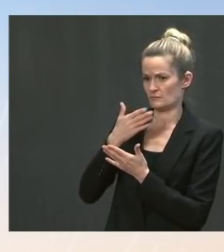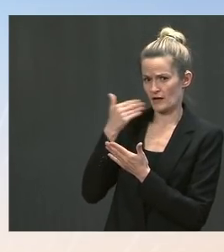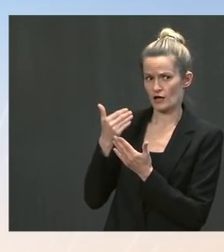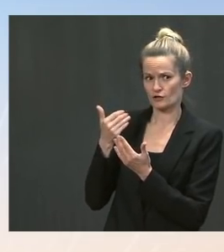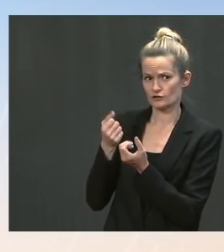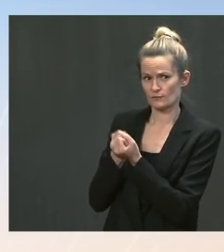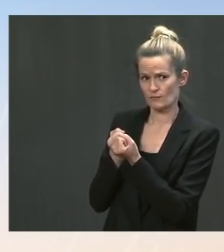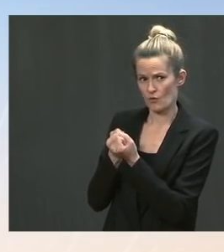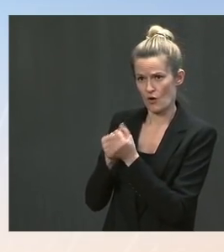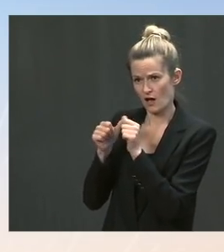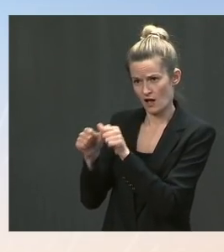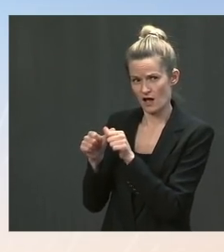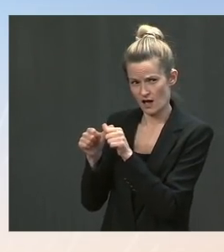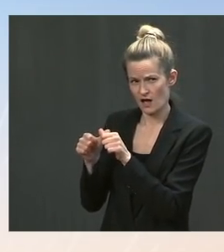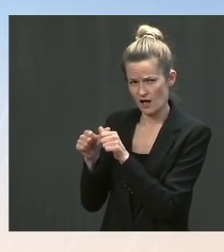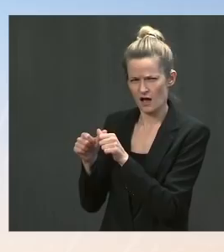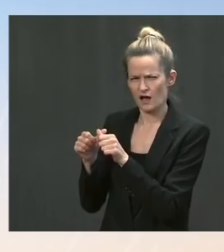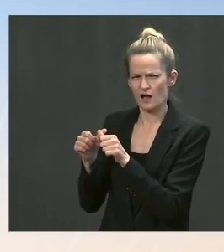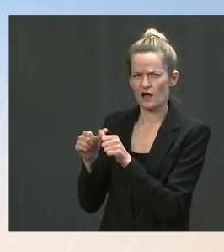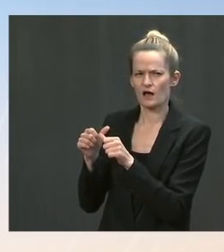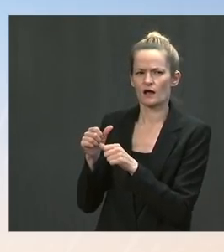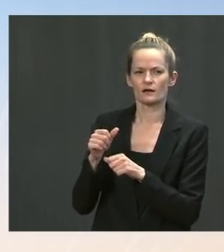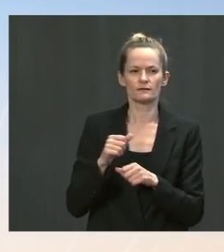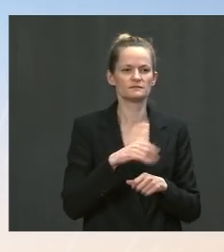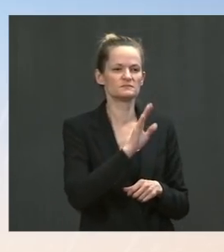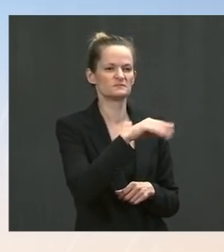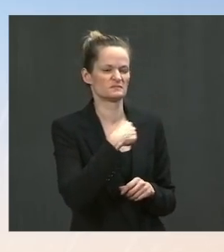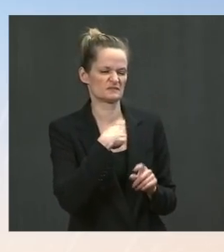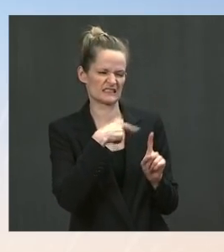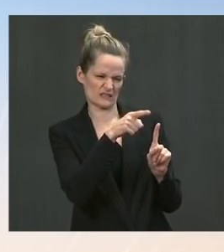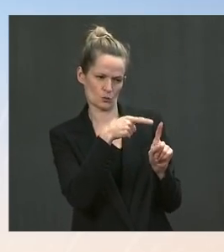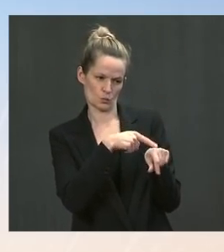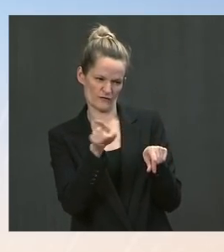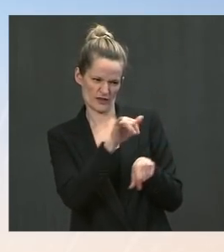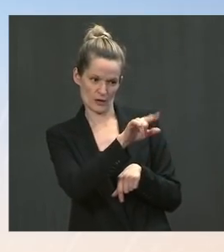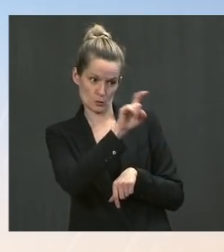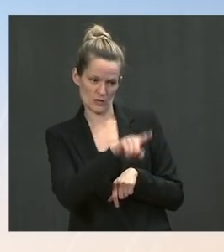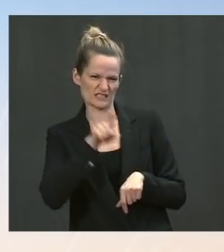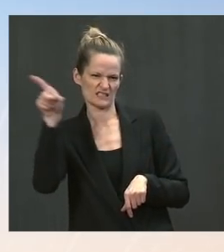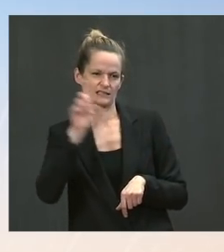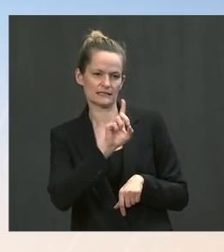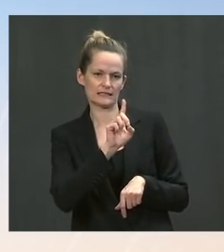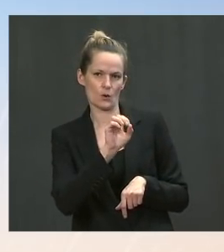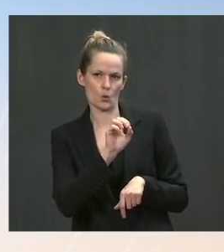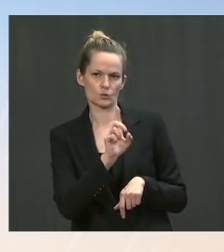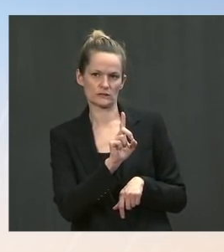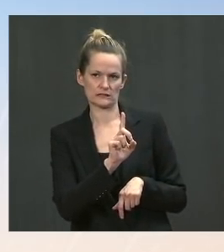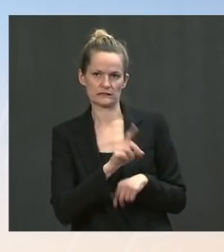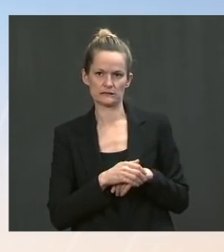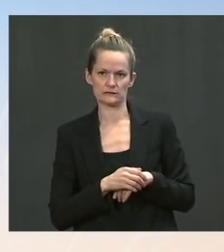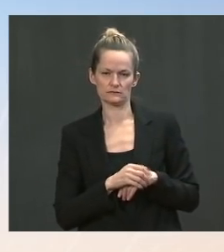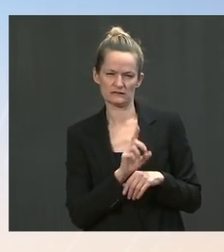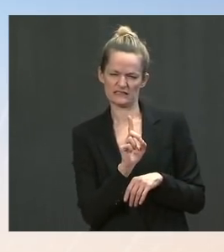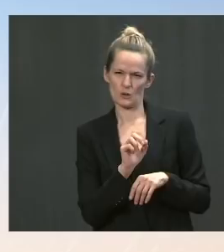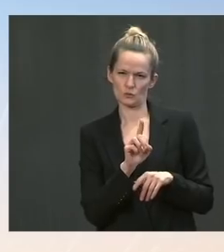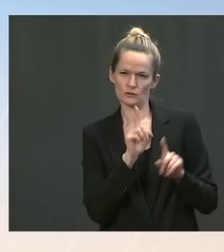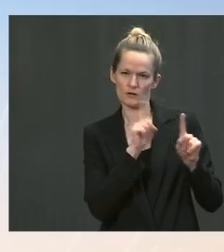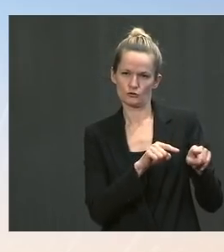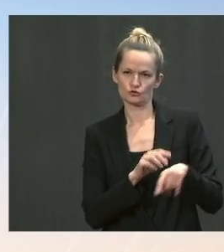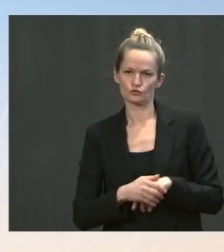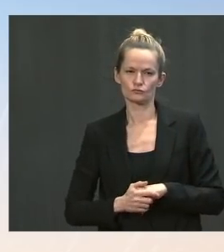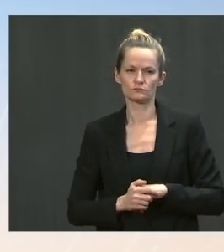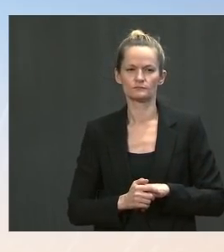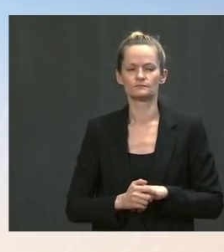Phil. And I would point you to the Department of Defense. Go ahead, Jeff. The The I'm going to kick off with an international question, as well. How closely,